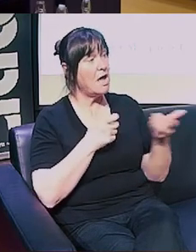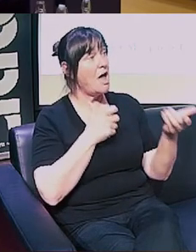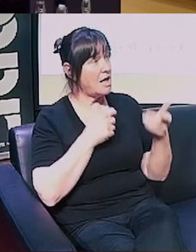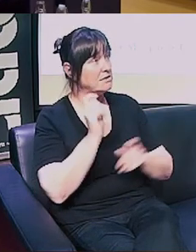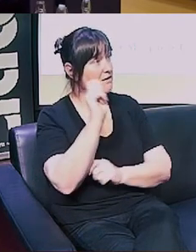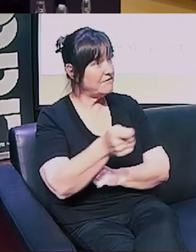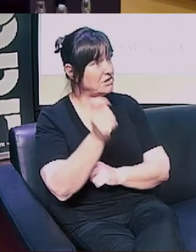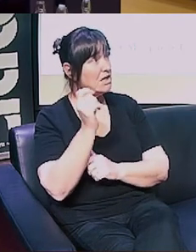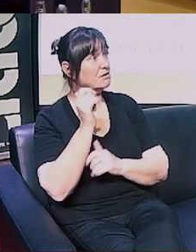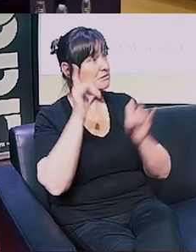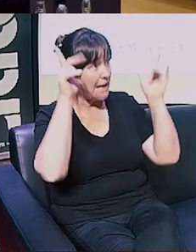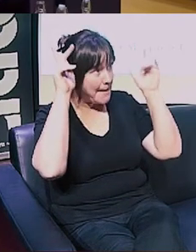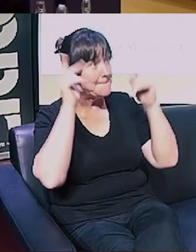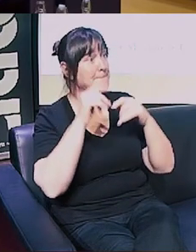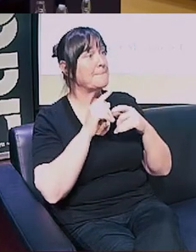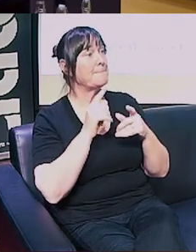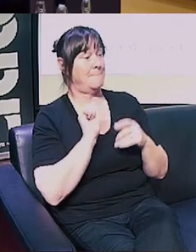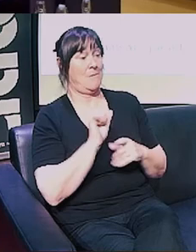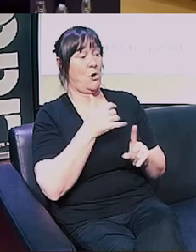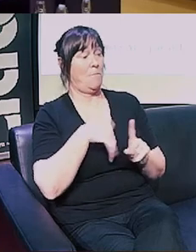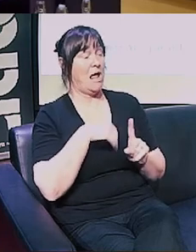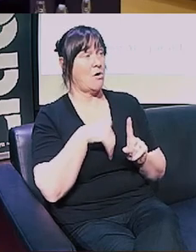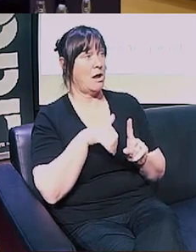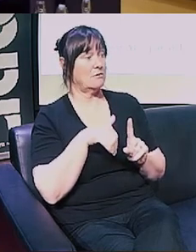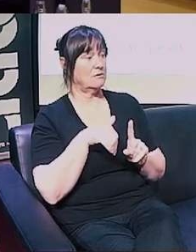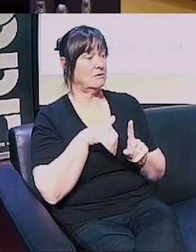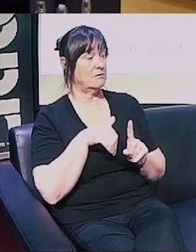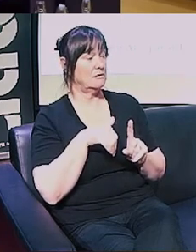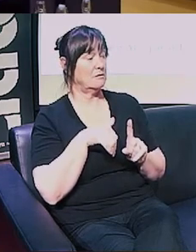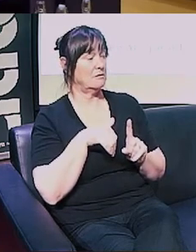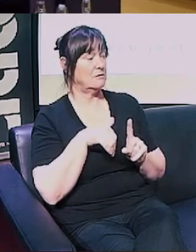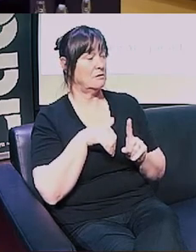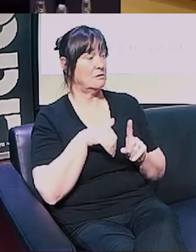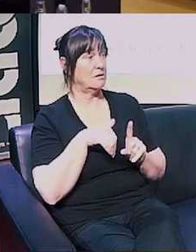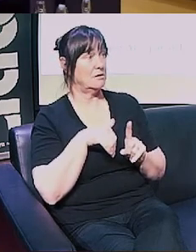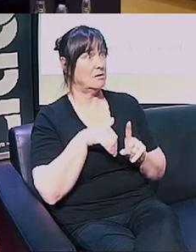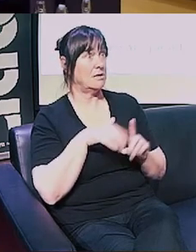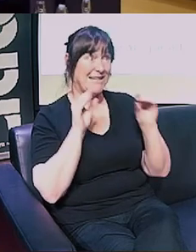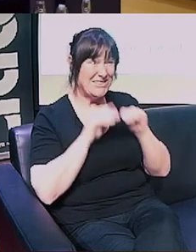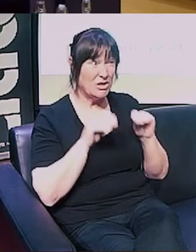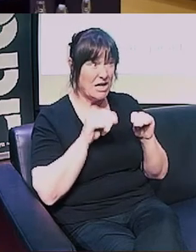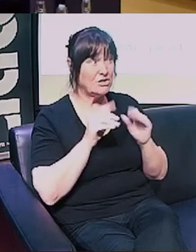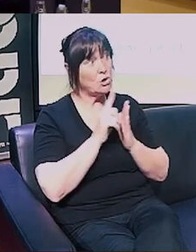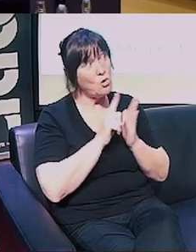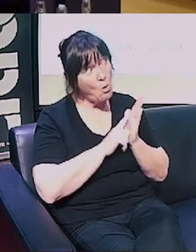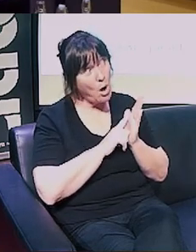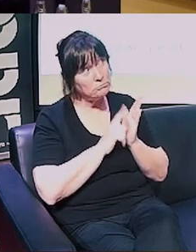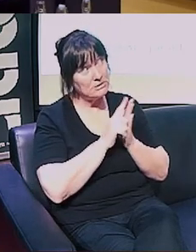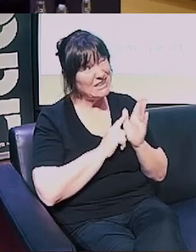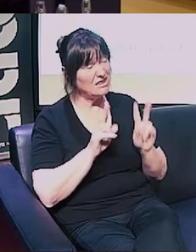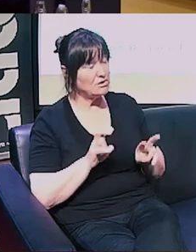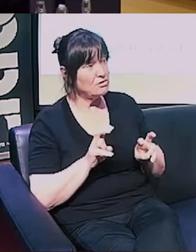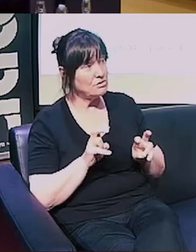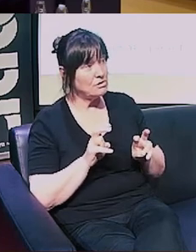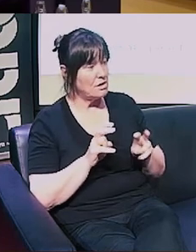fishing, game, but also her background in education, law, legal issues, you know.